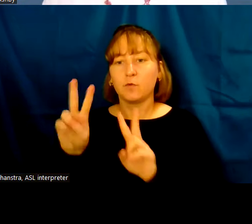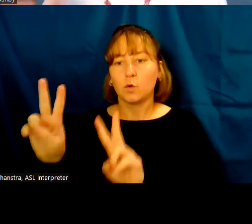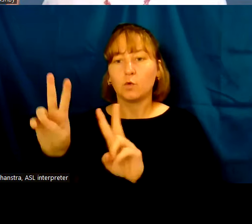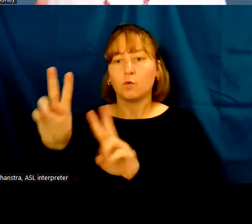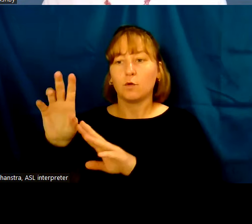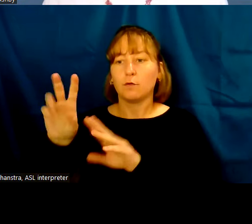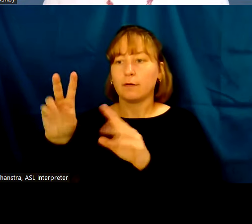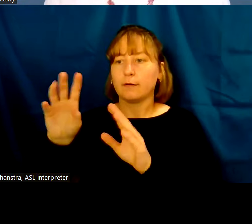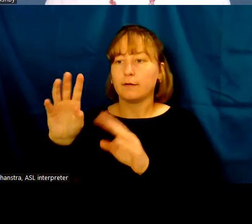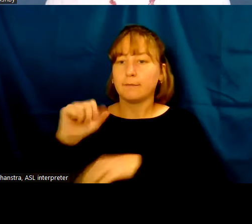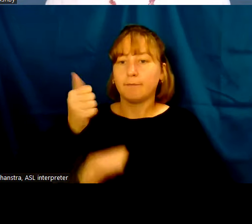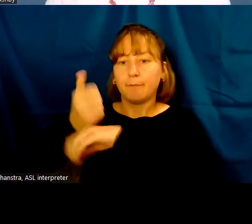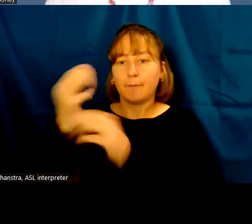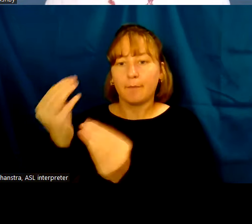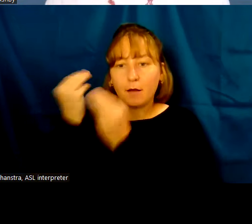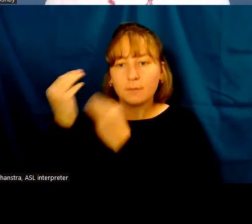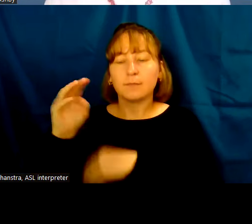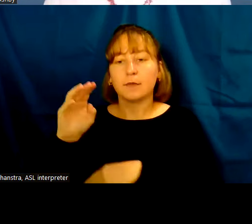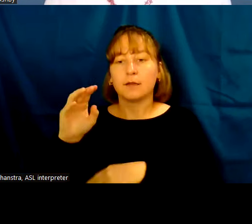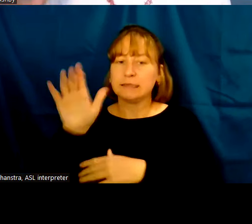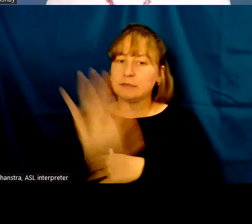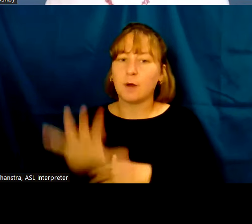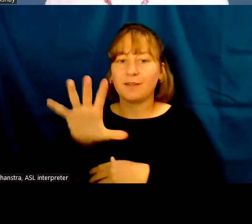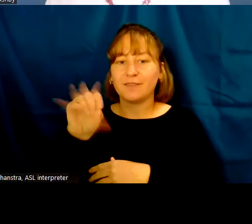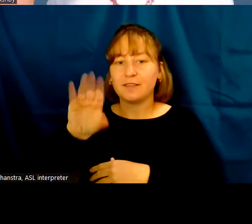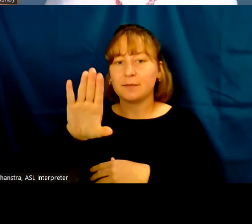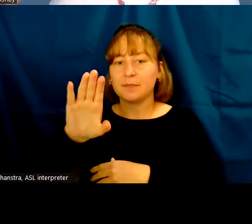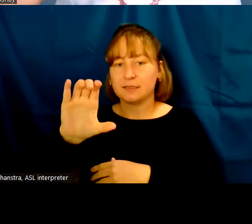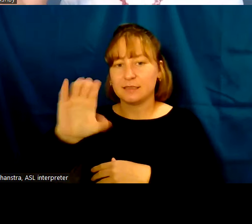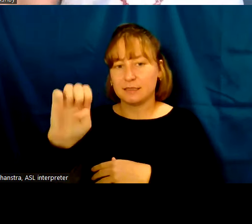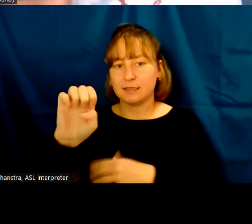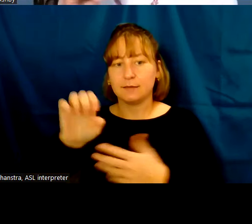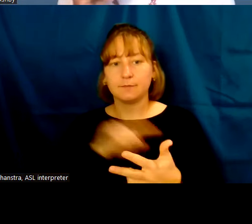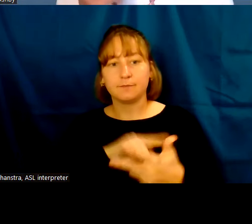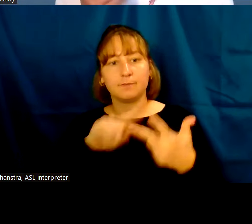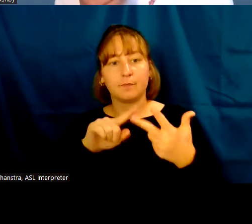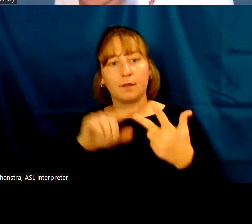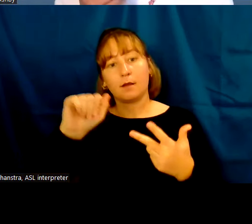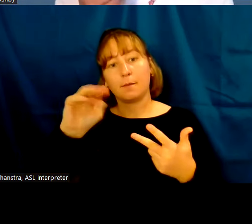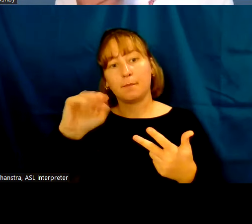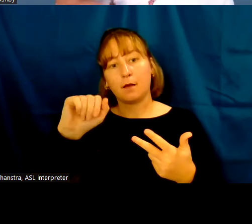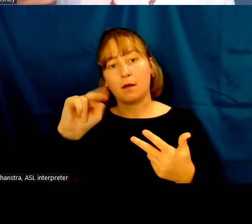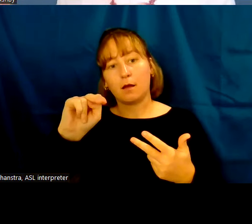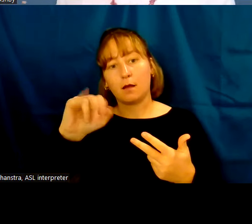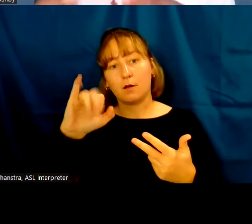you who's dated about 50 BCE. Amani Reynas, I'm putting at around 30 BCE so that we